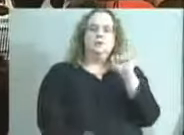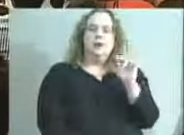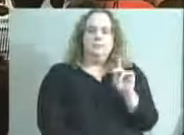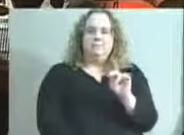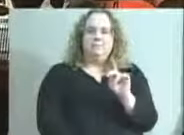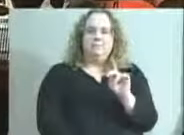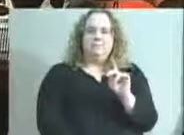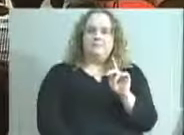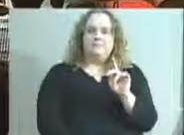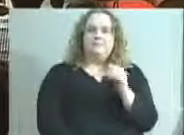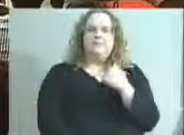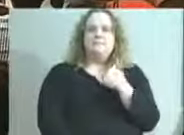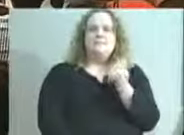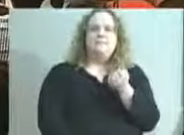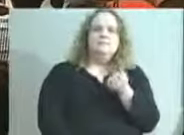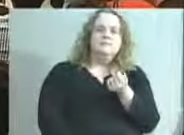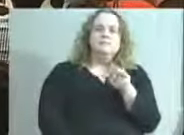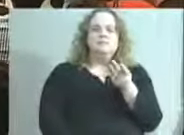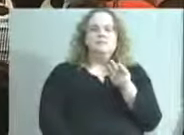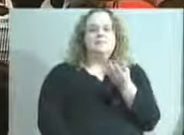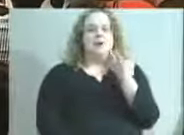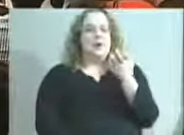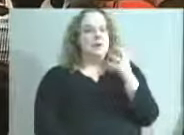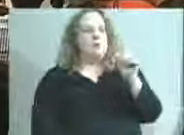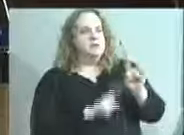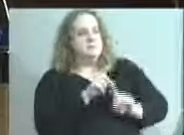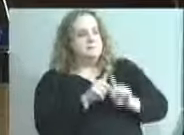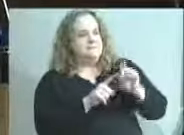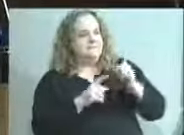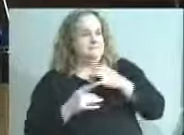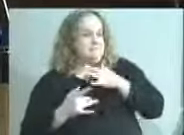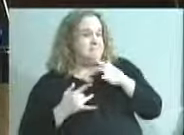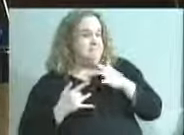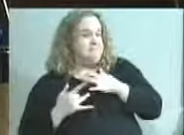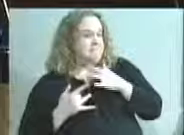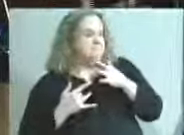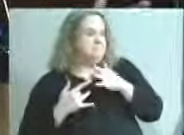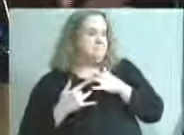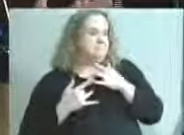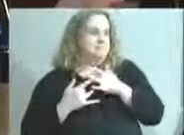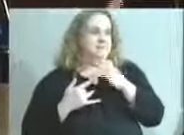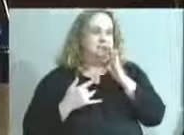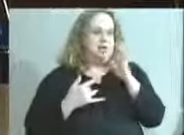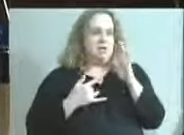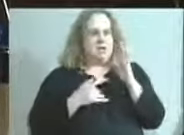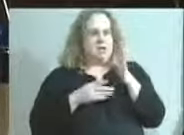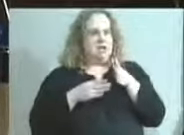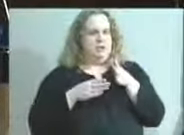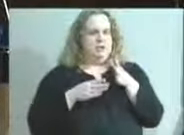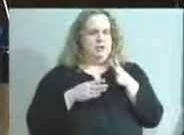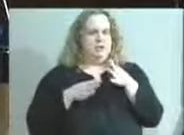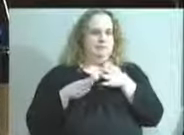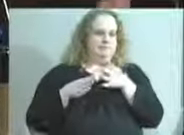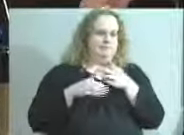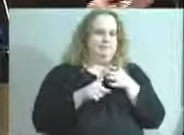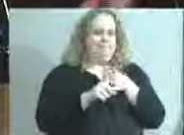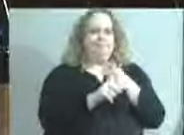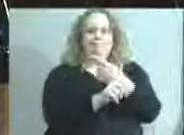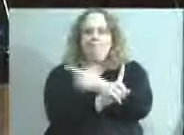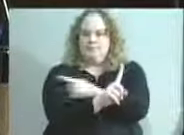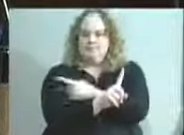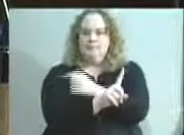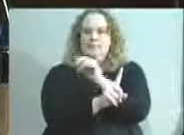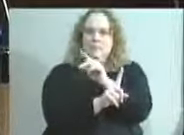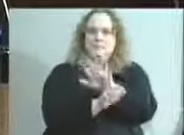So I got a couple of things I'd like you to consider. And I'm going to take a little bit of a strange way of getting here. As you know, we